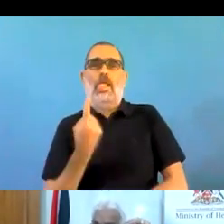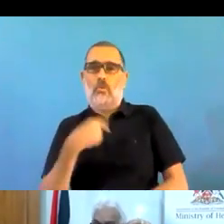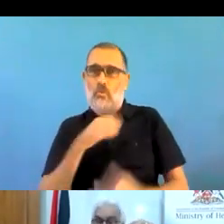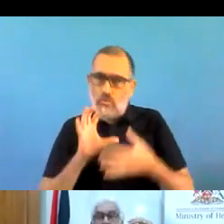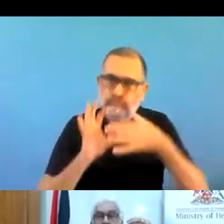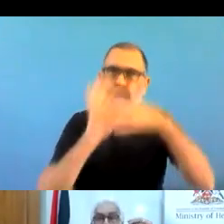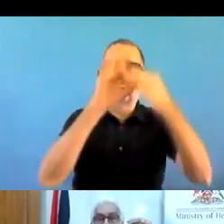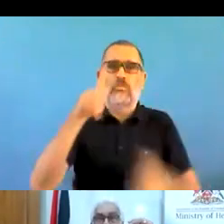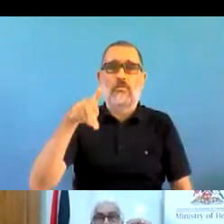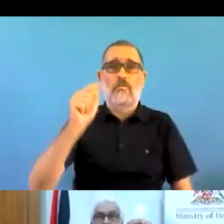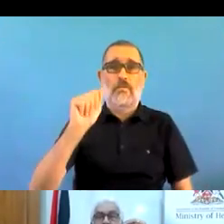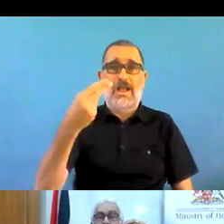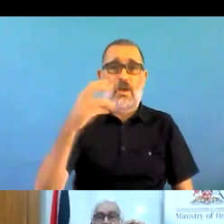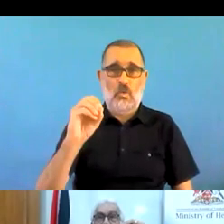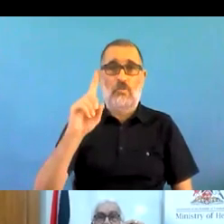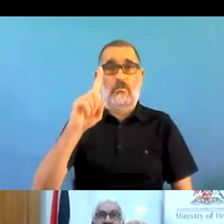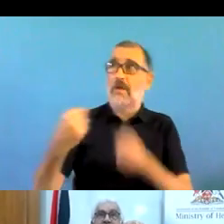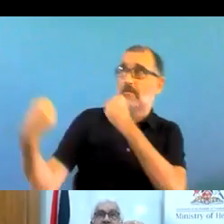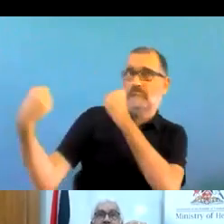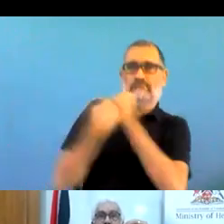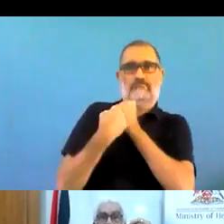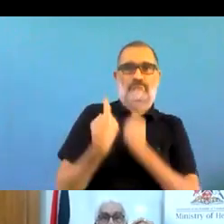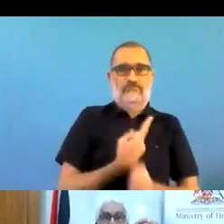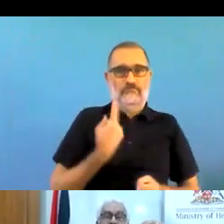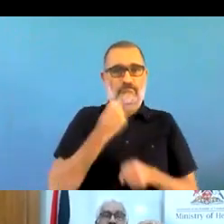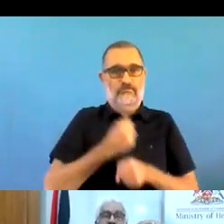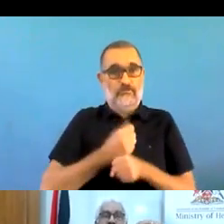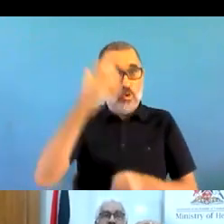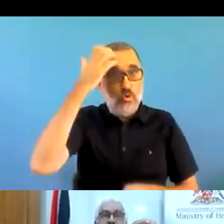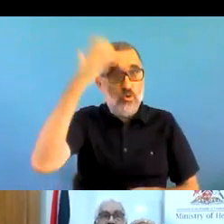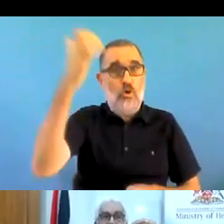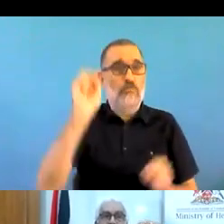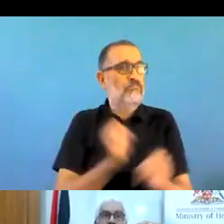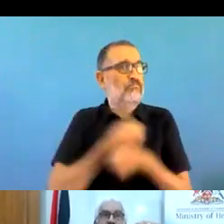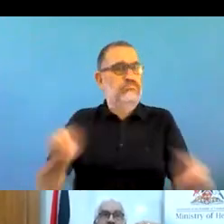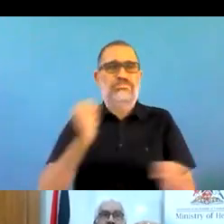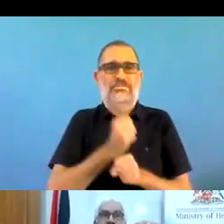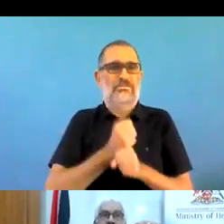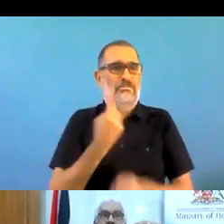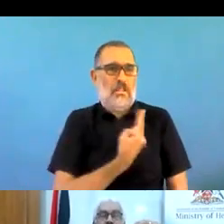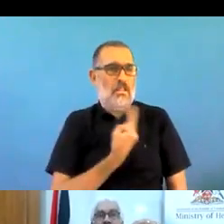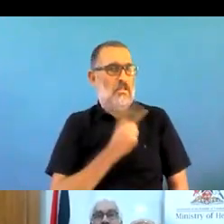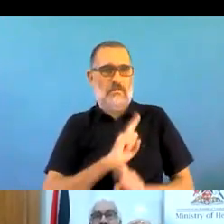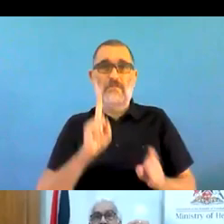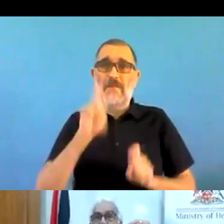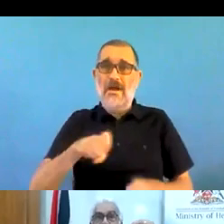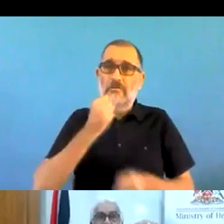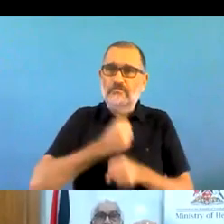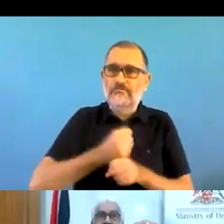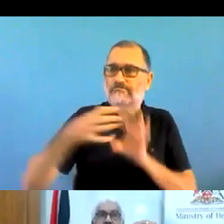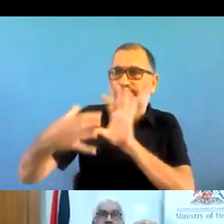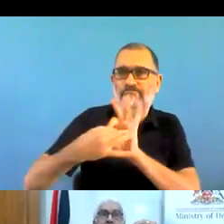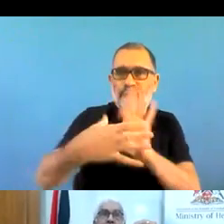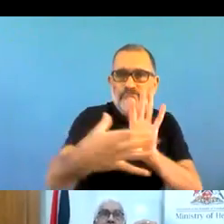actors, all actors in your society who have reach, who have resources, whether it's a non